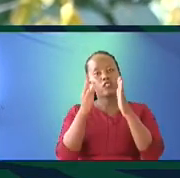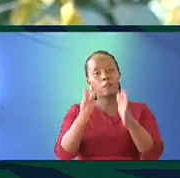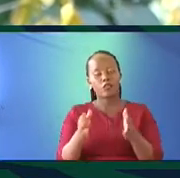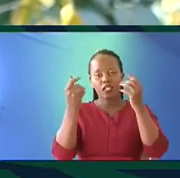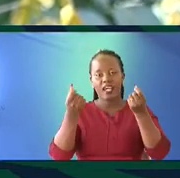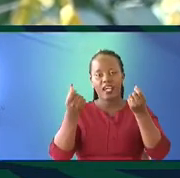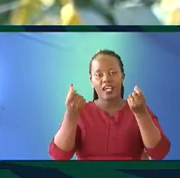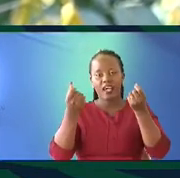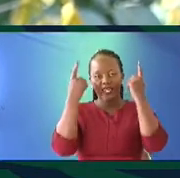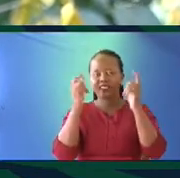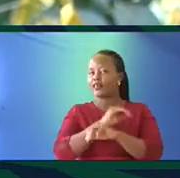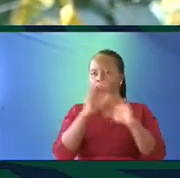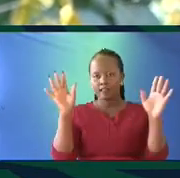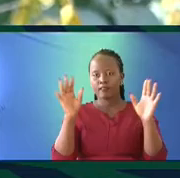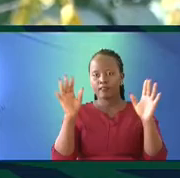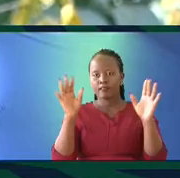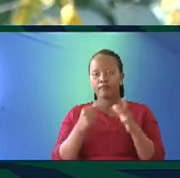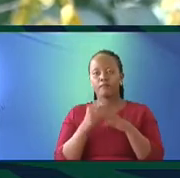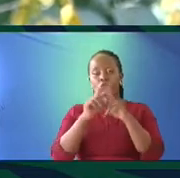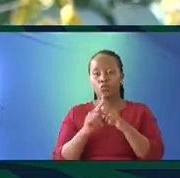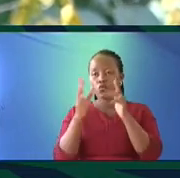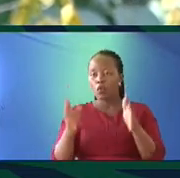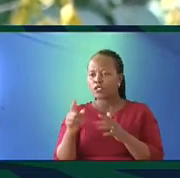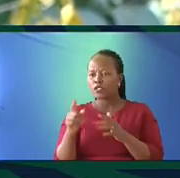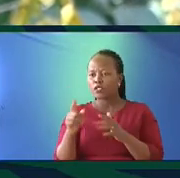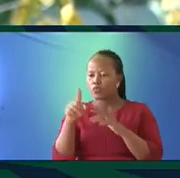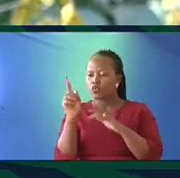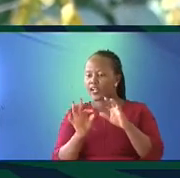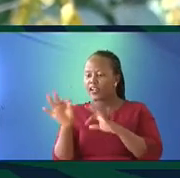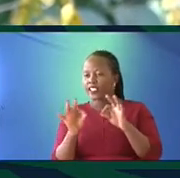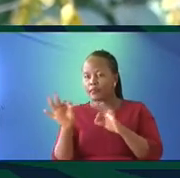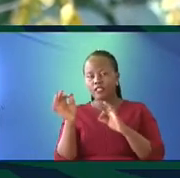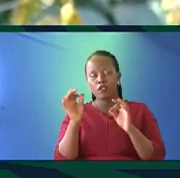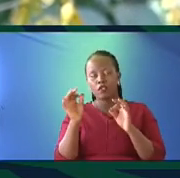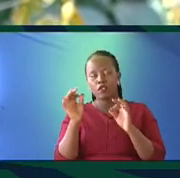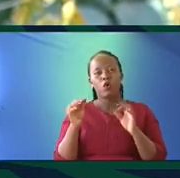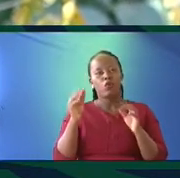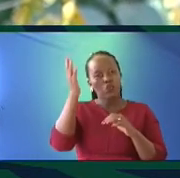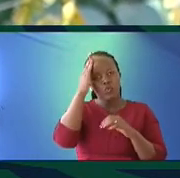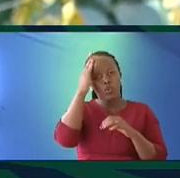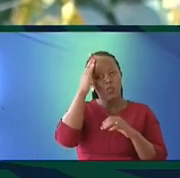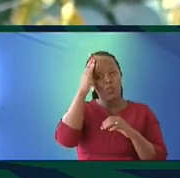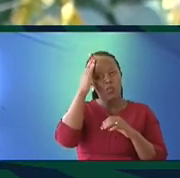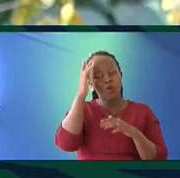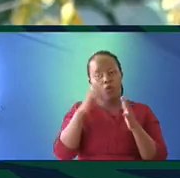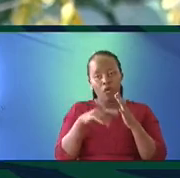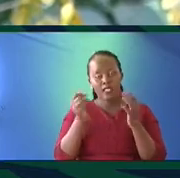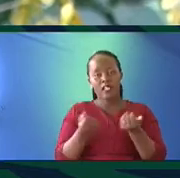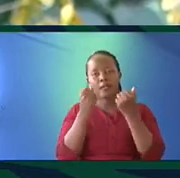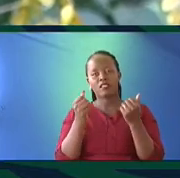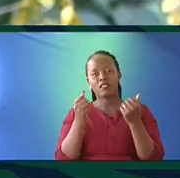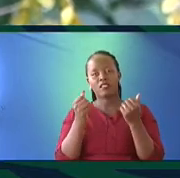understands well. And the person you are explaining to will get the gift of